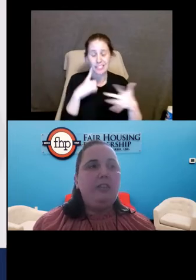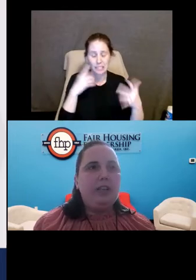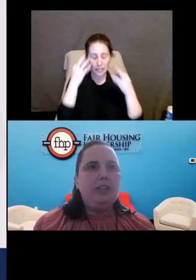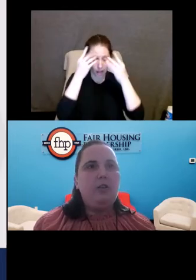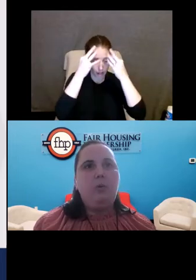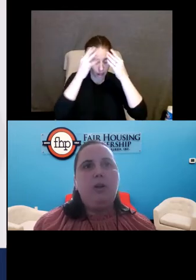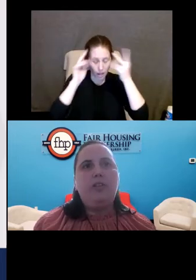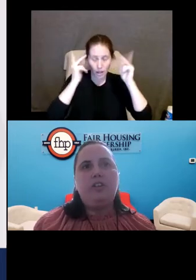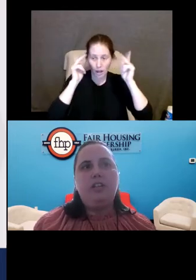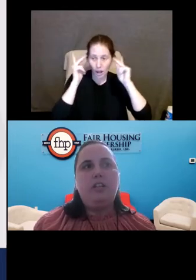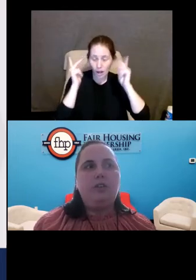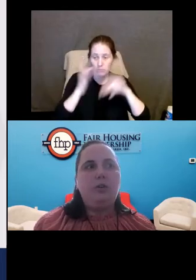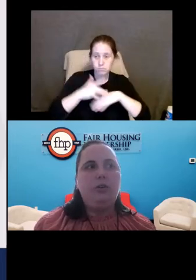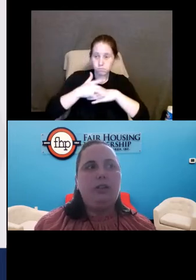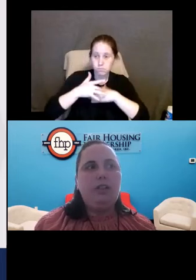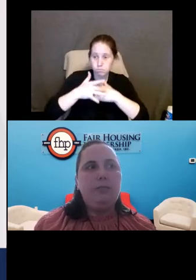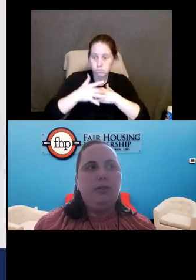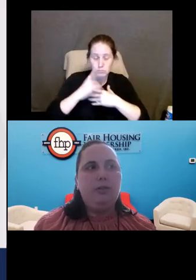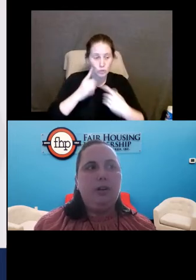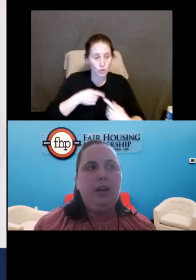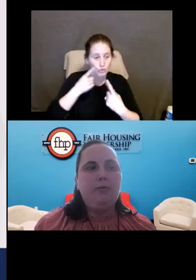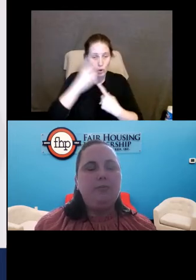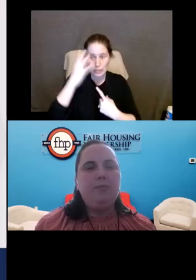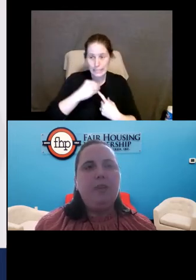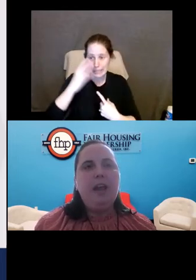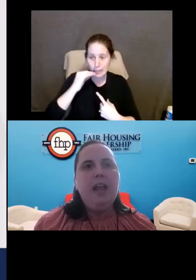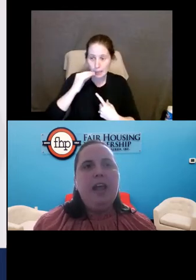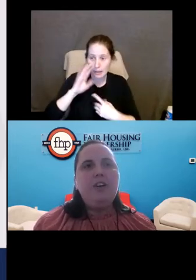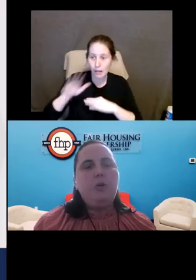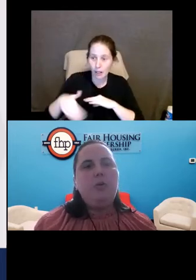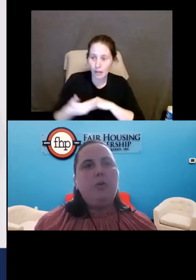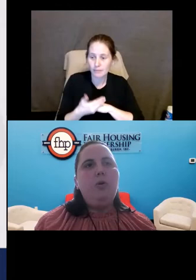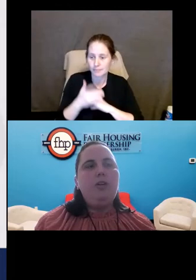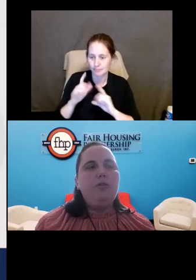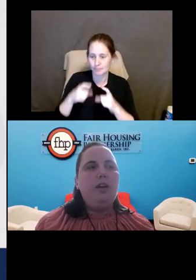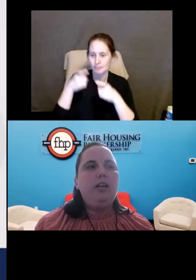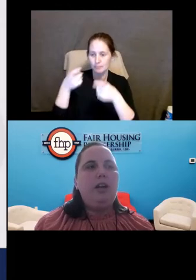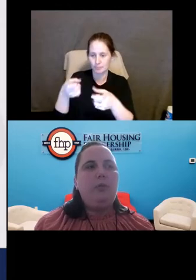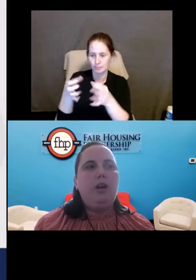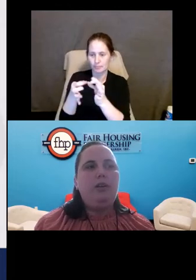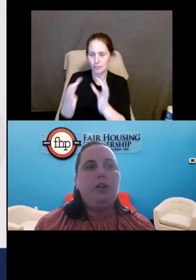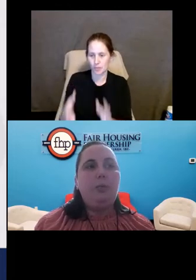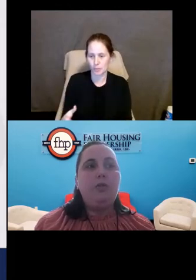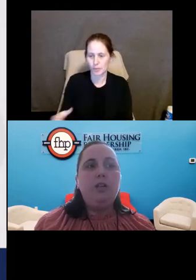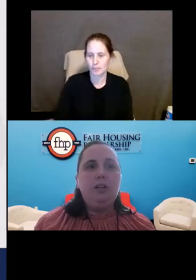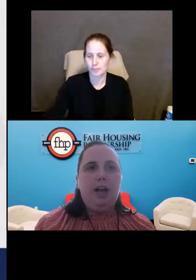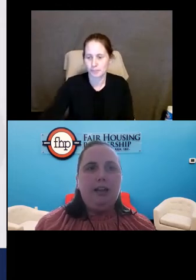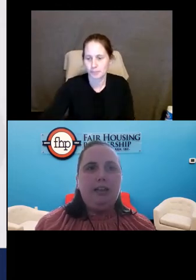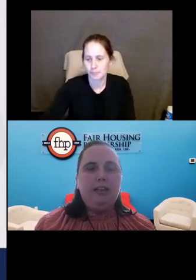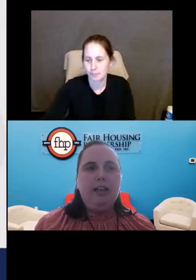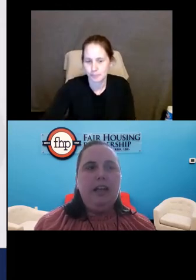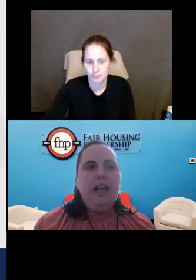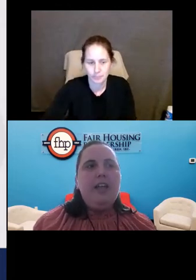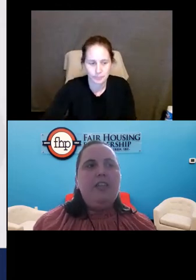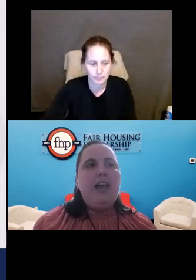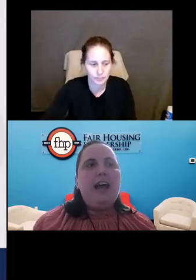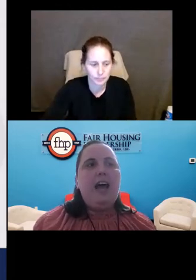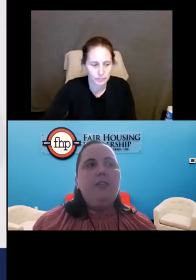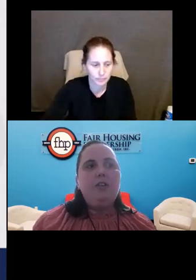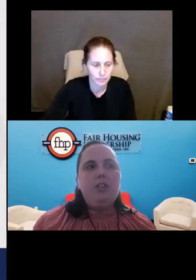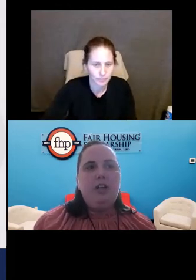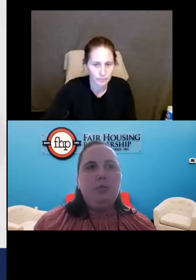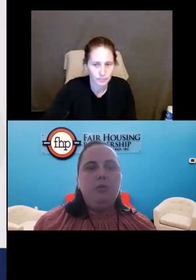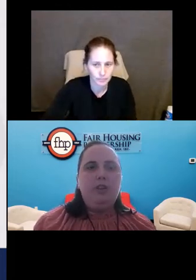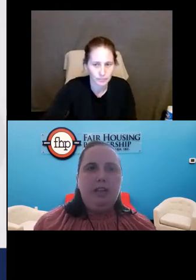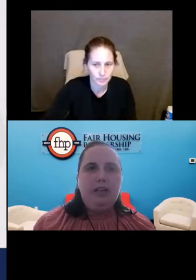excessively to the point that she had difficulty sleeping through the night. And so in the course of our intake process, we realized that